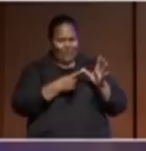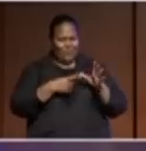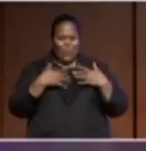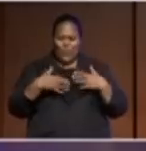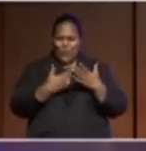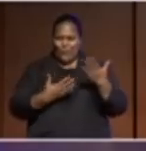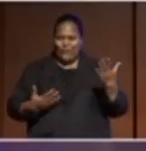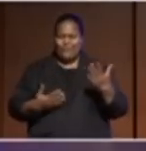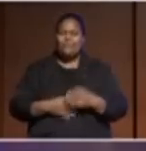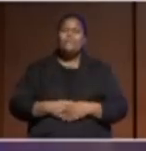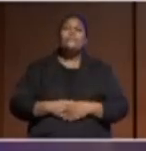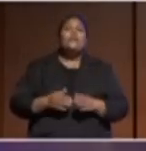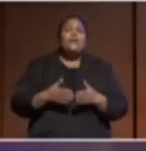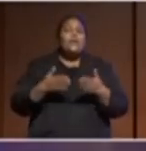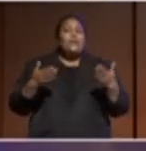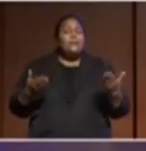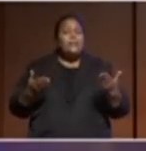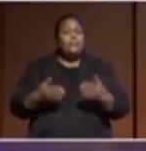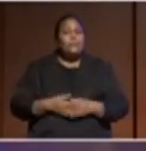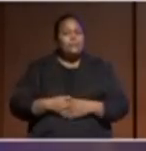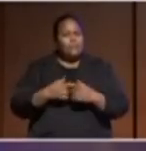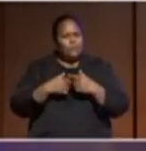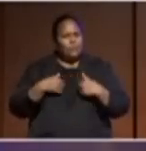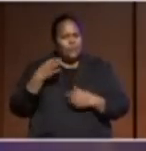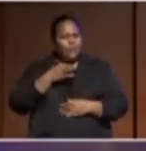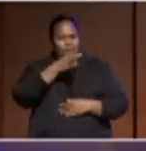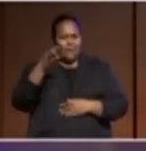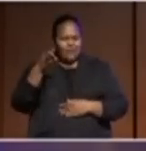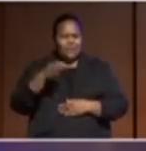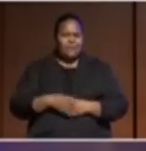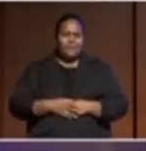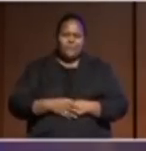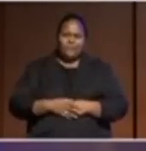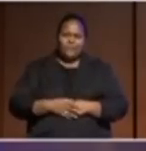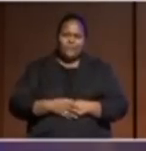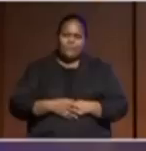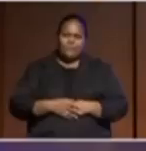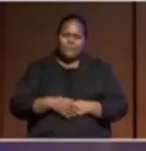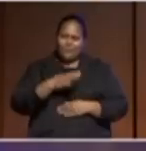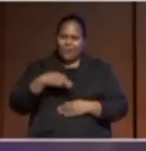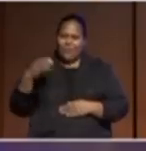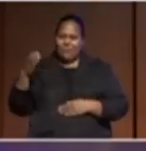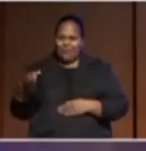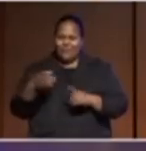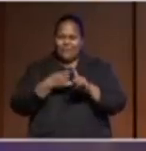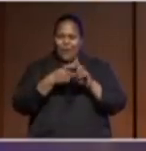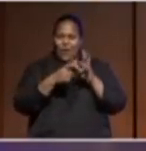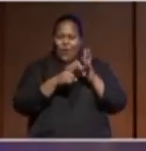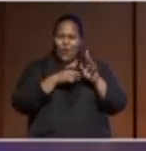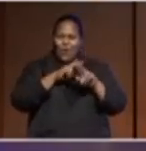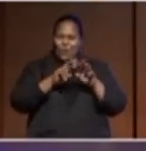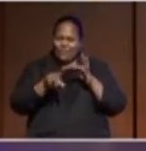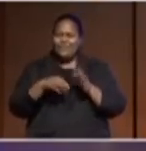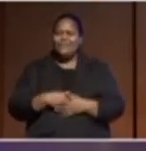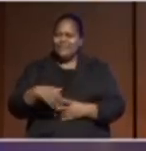May I now turn to Minister Kofi, Ta Aloha. Ta Aloha. And thank you very much for being here this